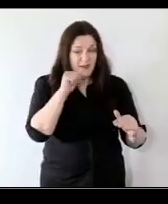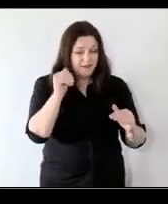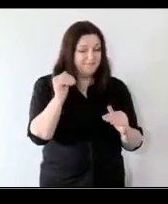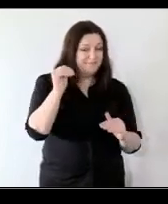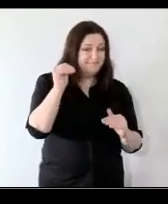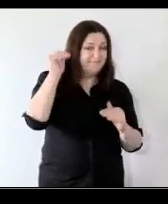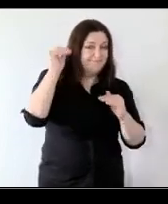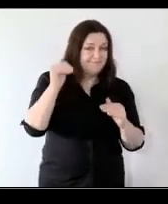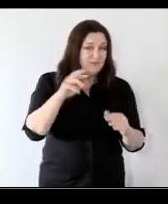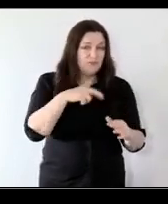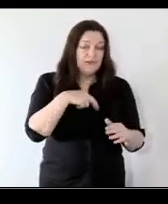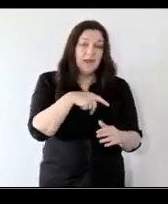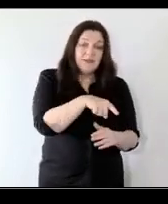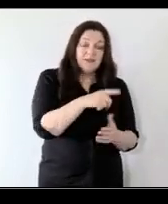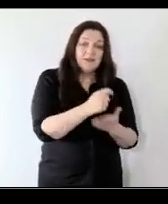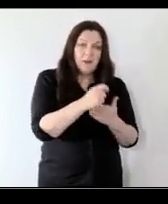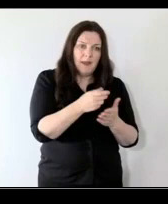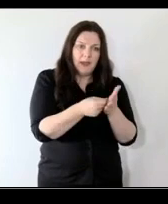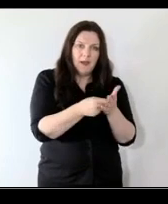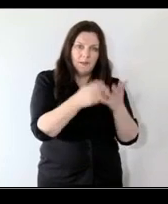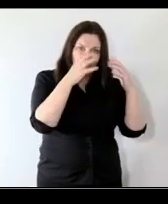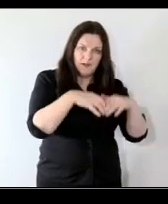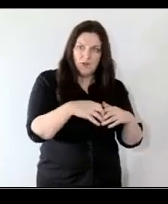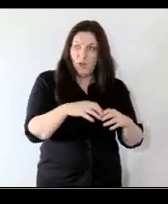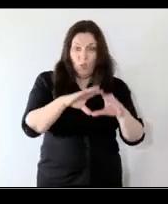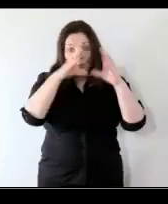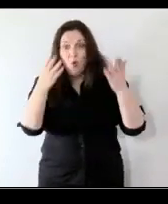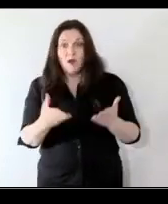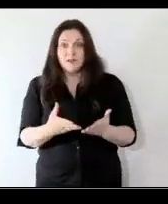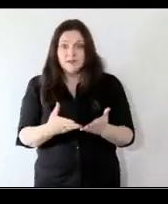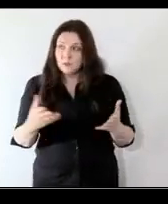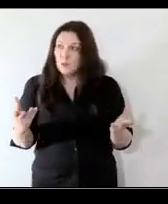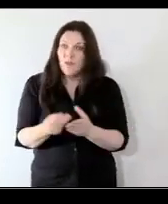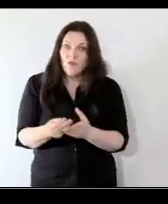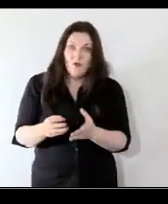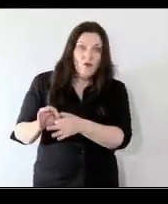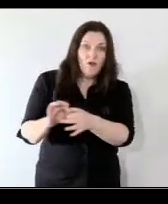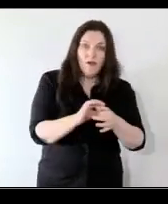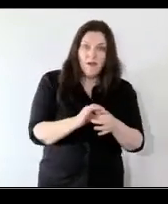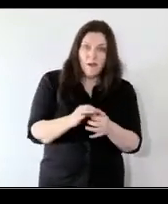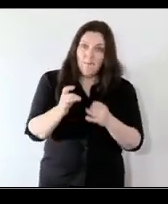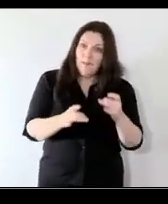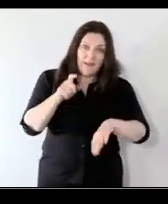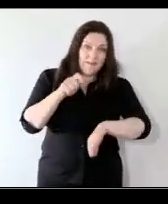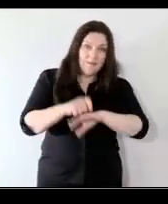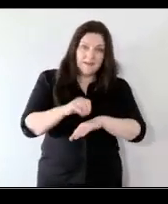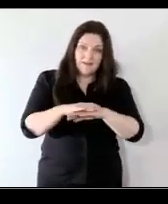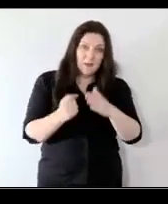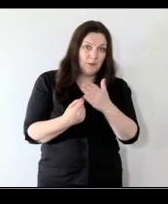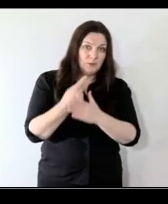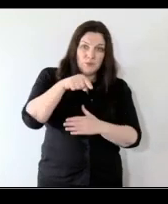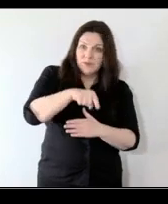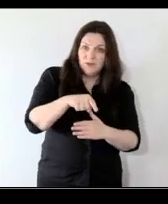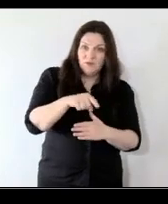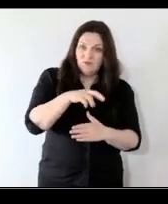we did not um collectively throughout the world make the most of the opportunities